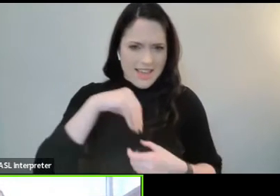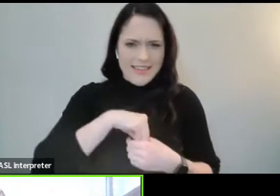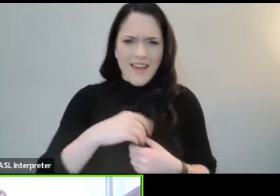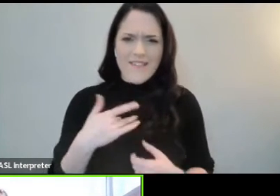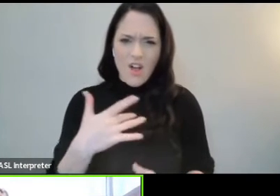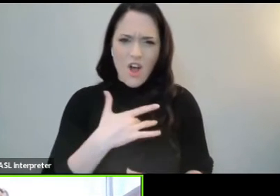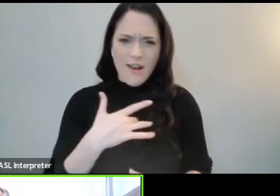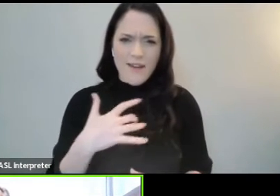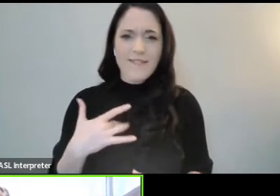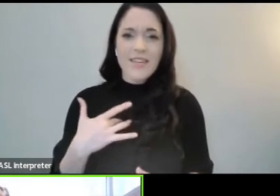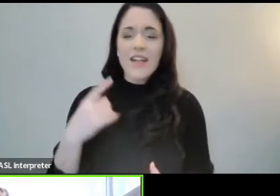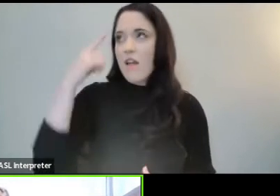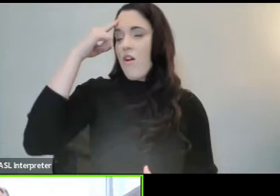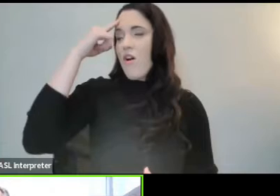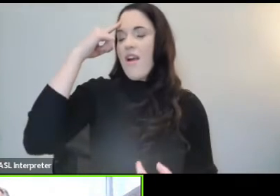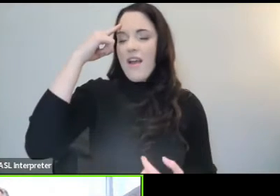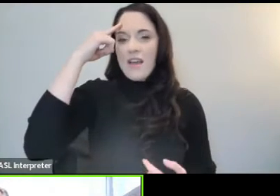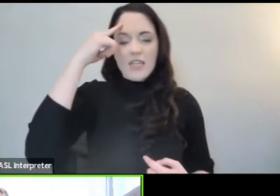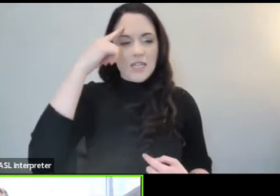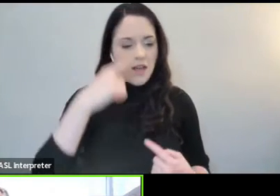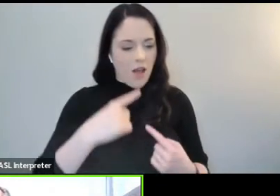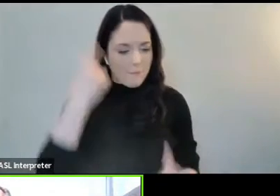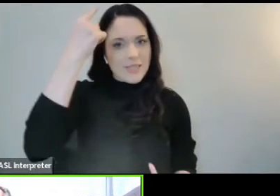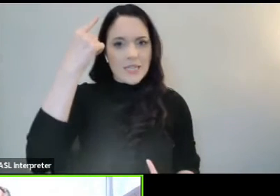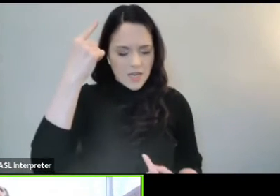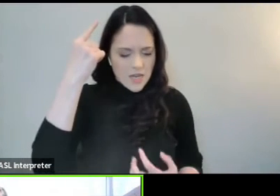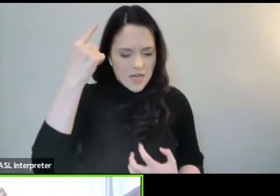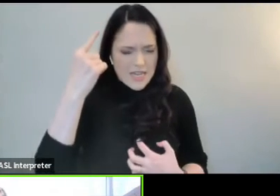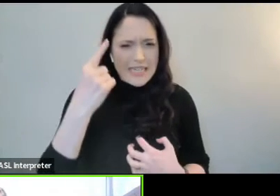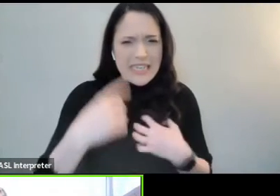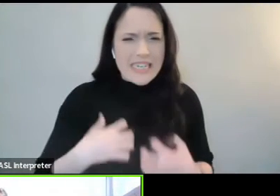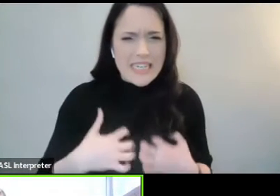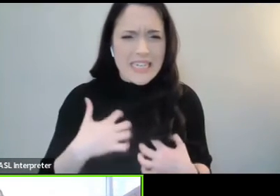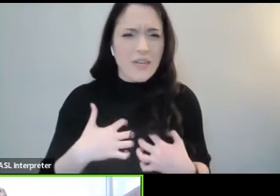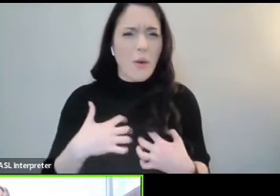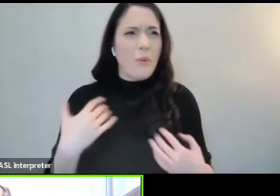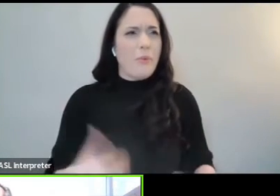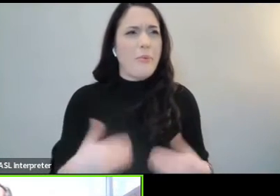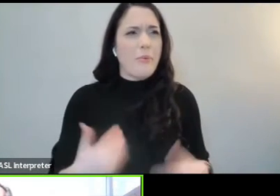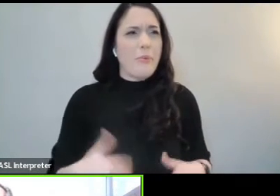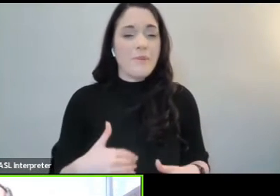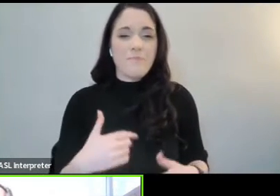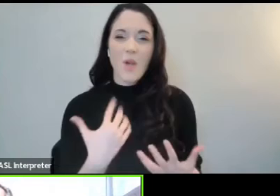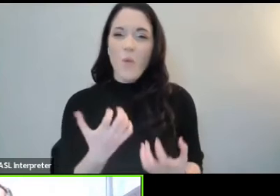that ejects the sharp barb, the stinging word, the quick comeback.